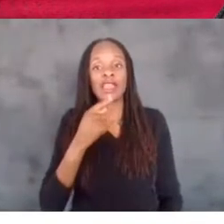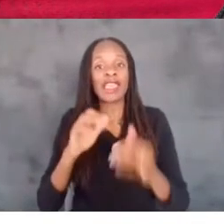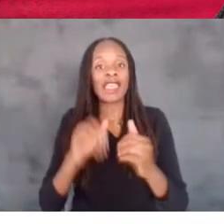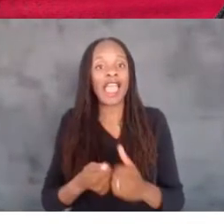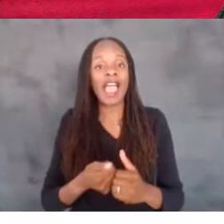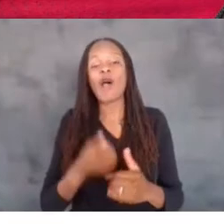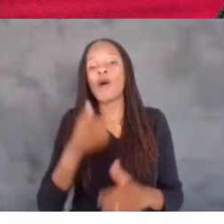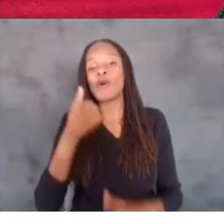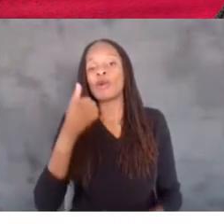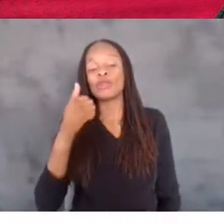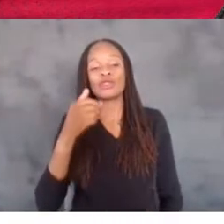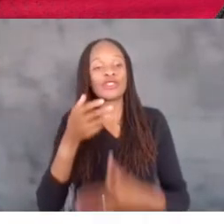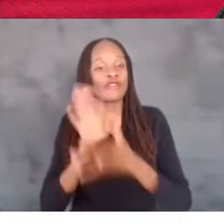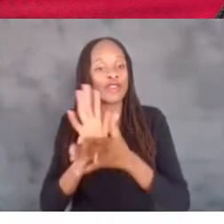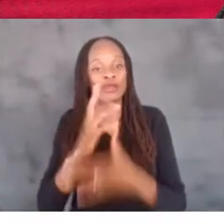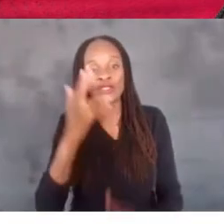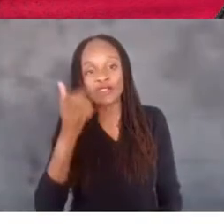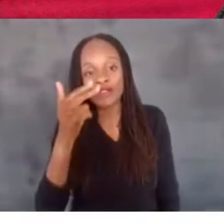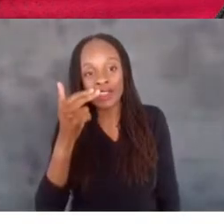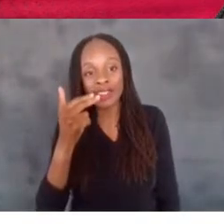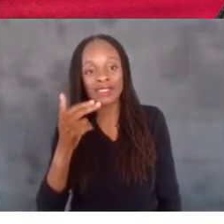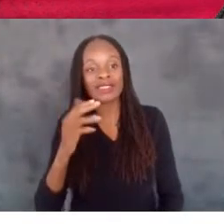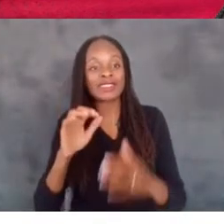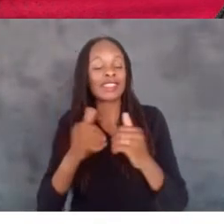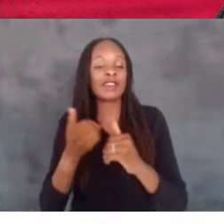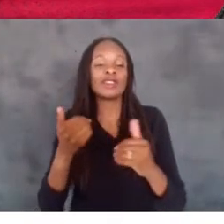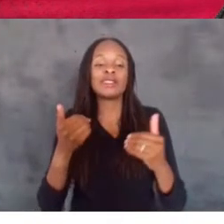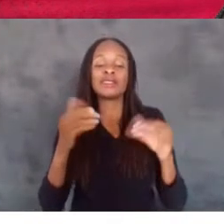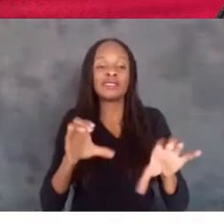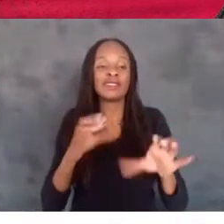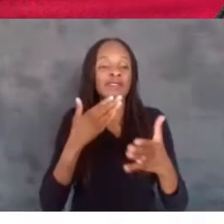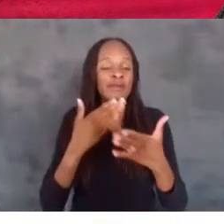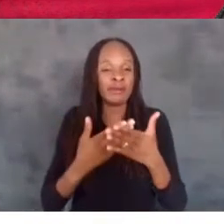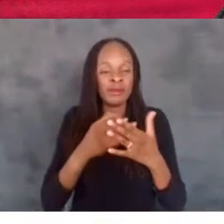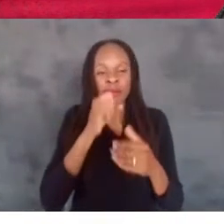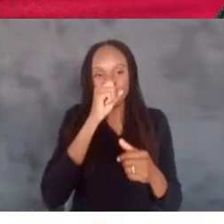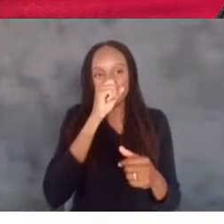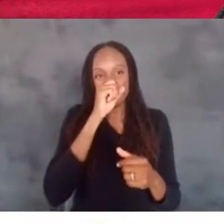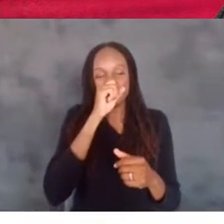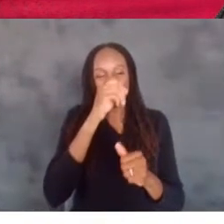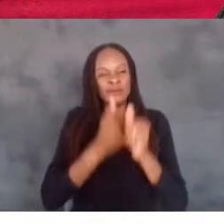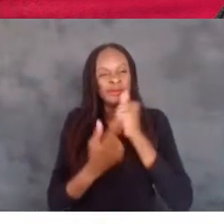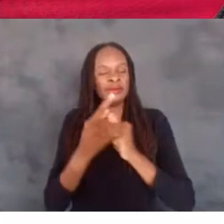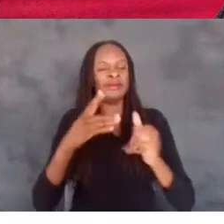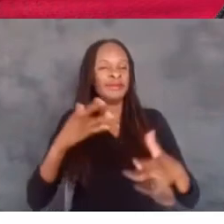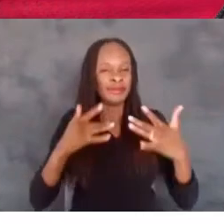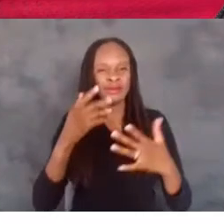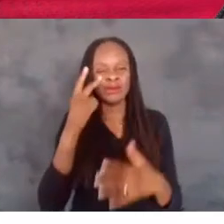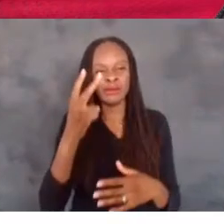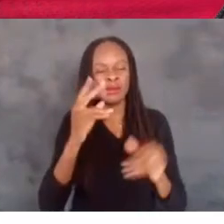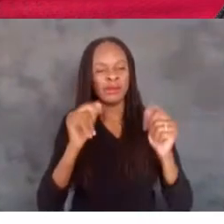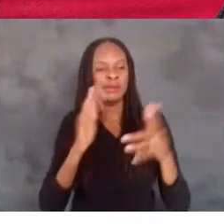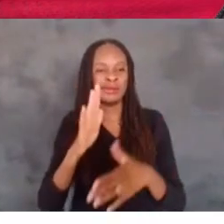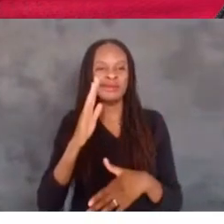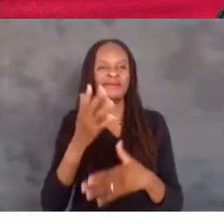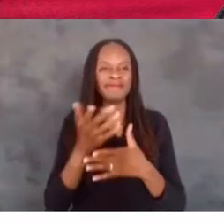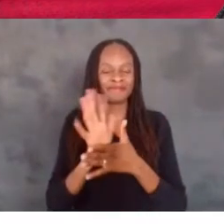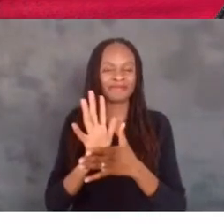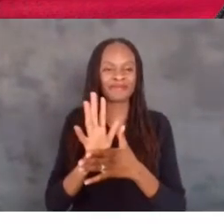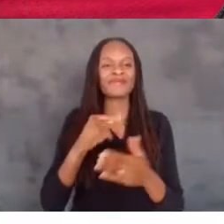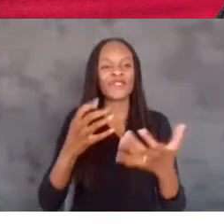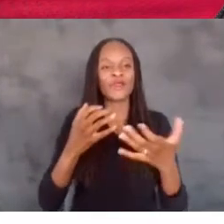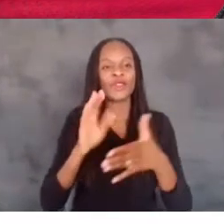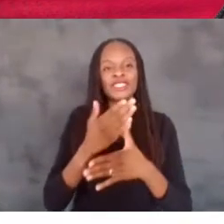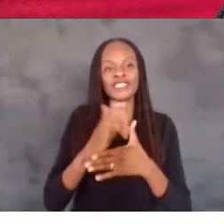these films were, how well done they were. Everyone's just so thrilled to be able to see all of your films. So I just wanted to share